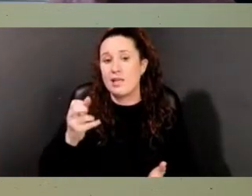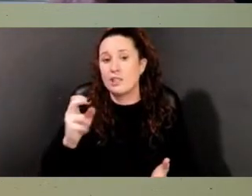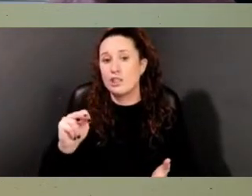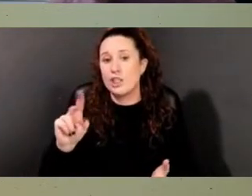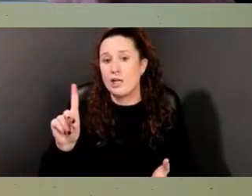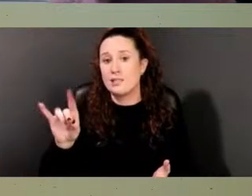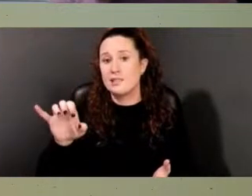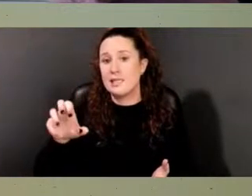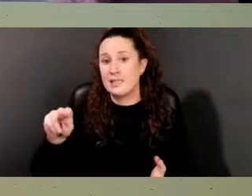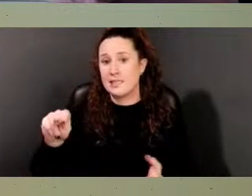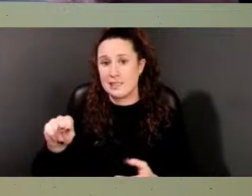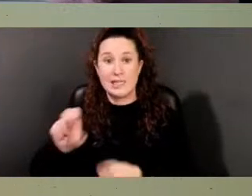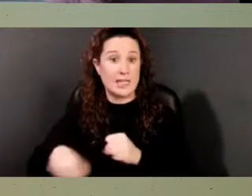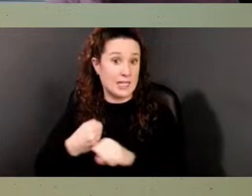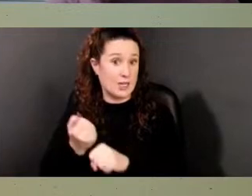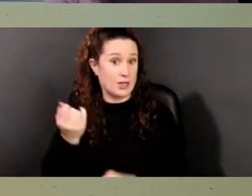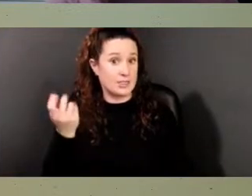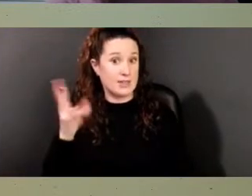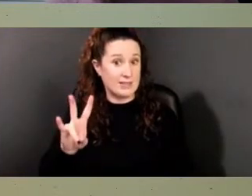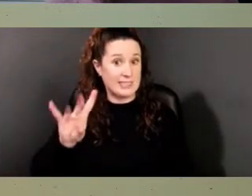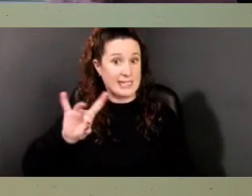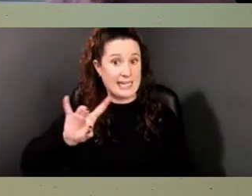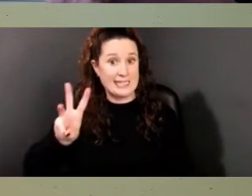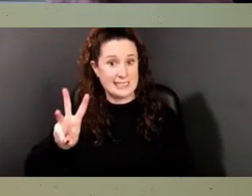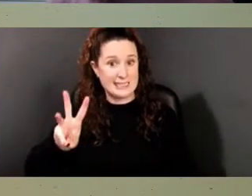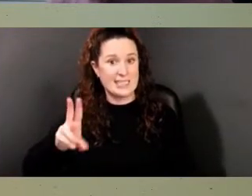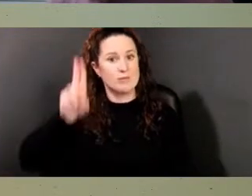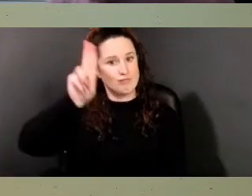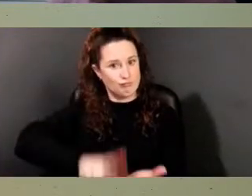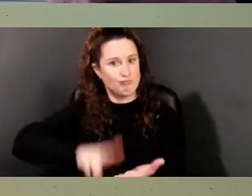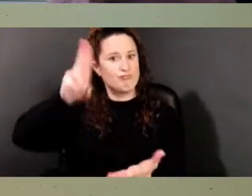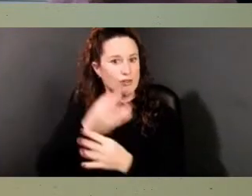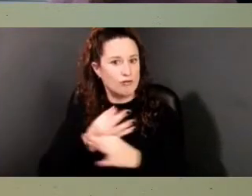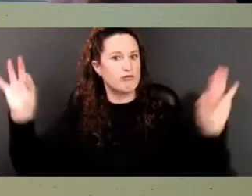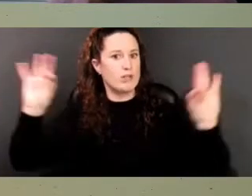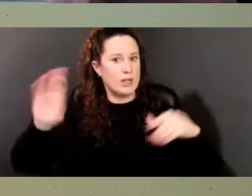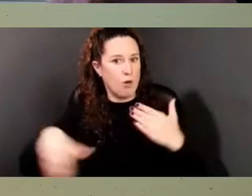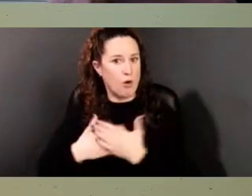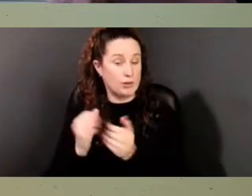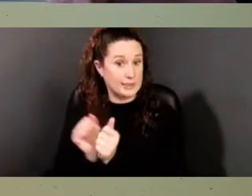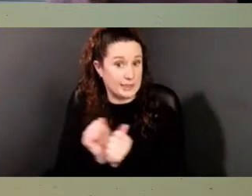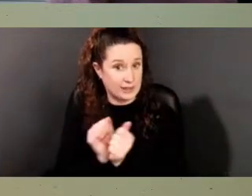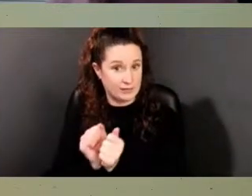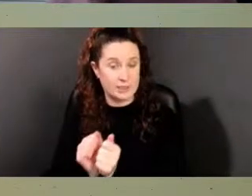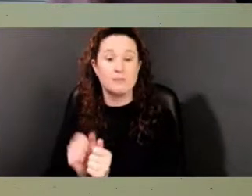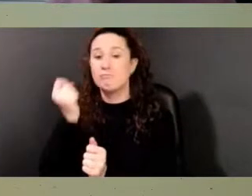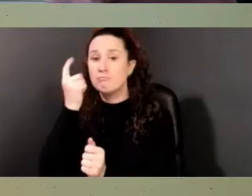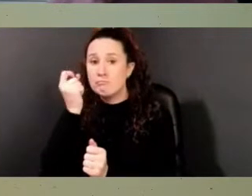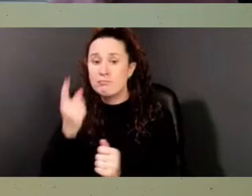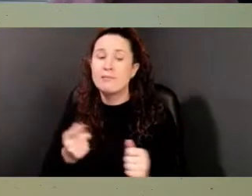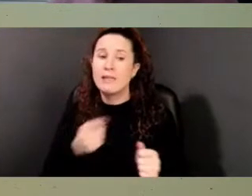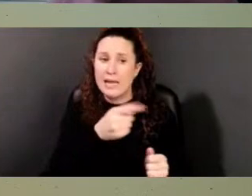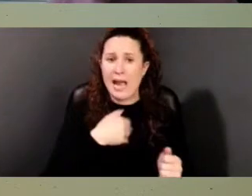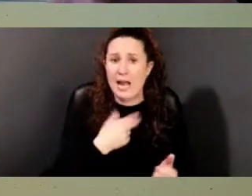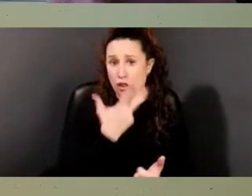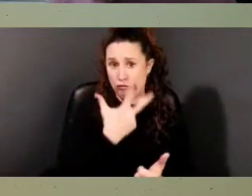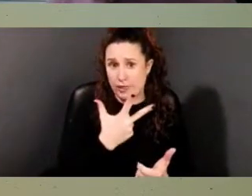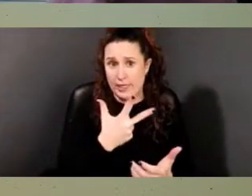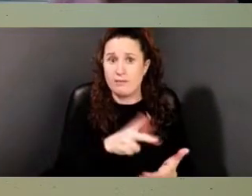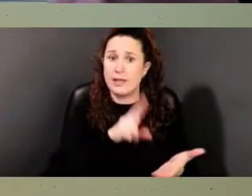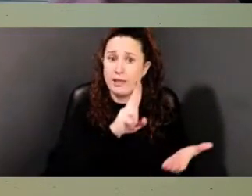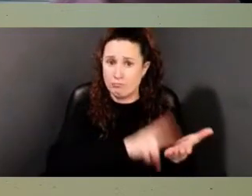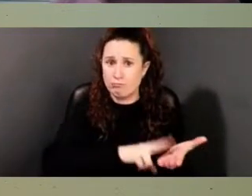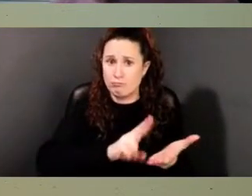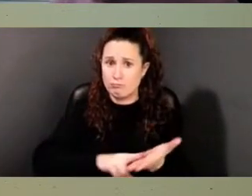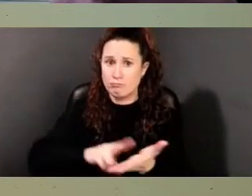1786. In all three of the manumission documents he had written, the listing of people being